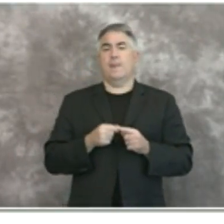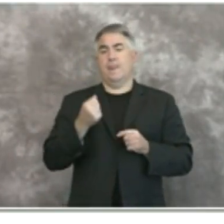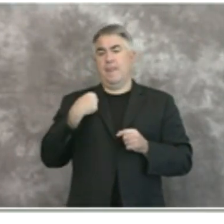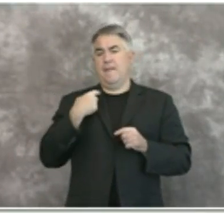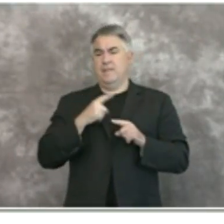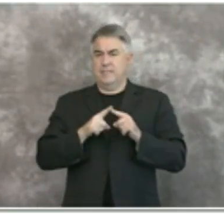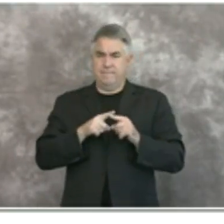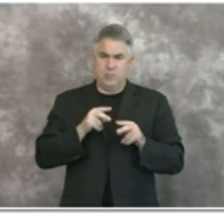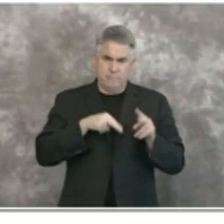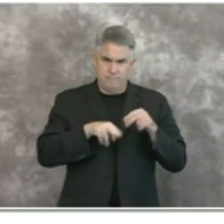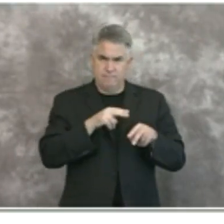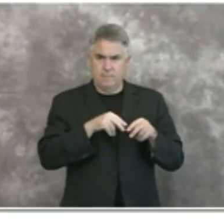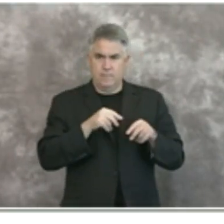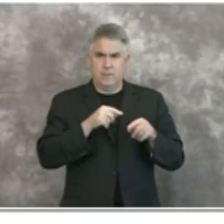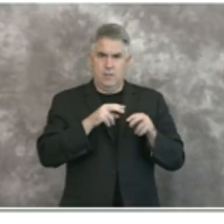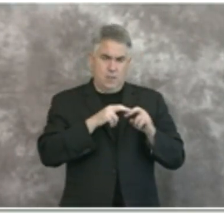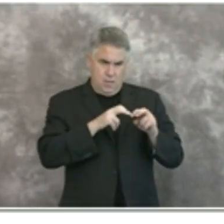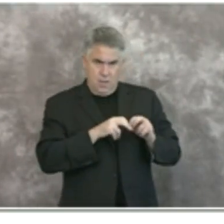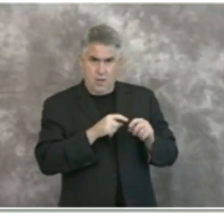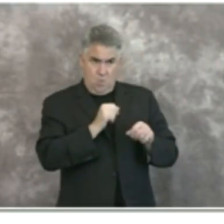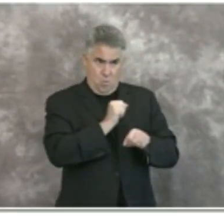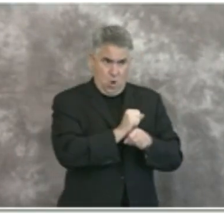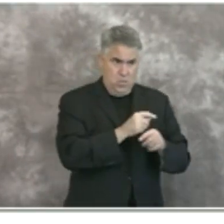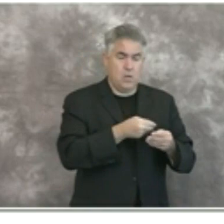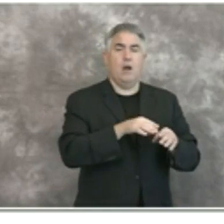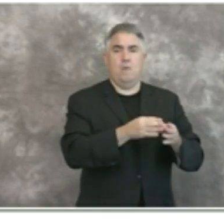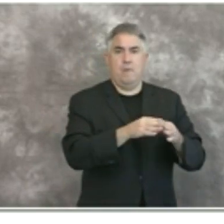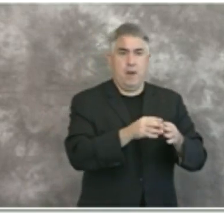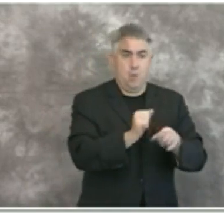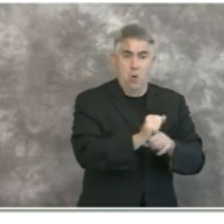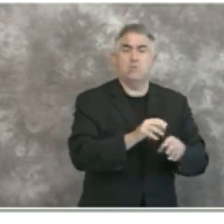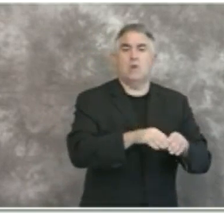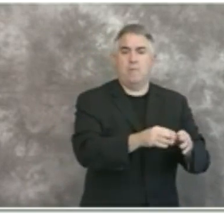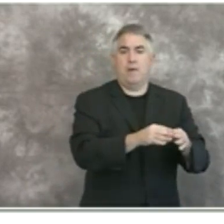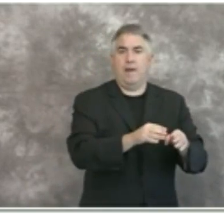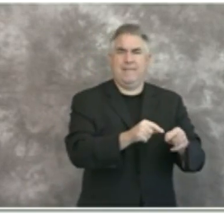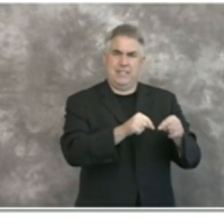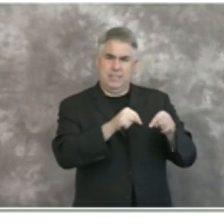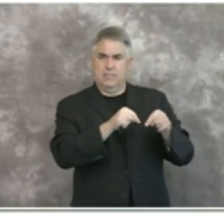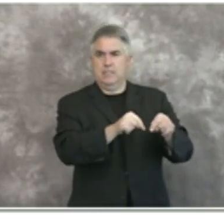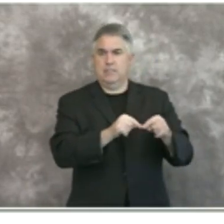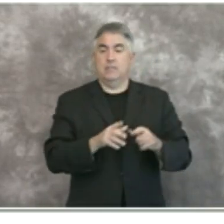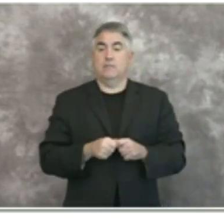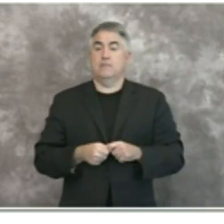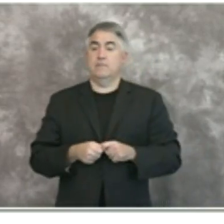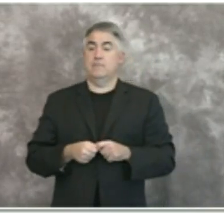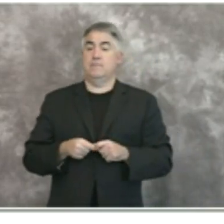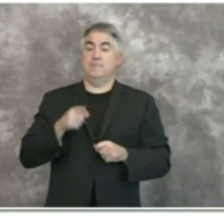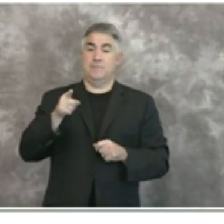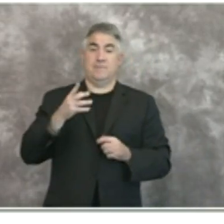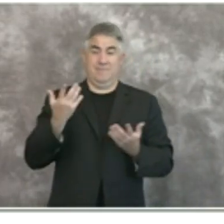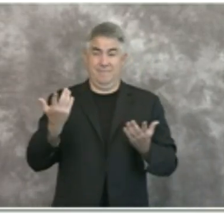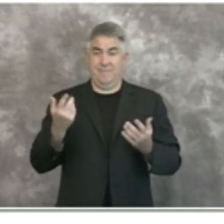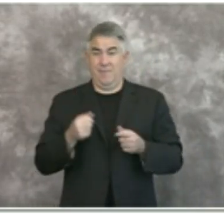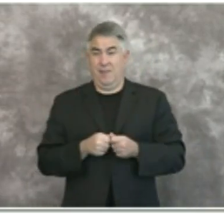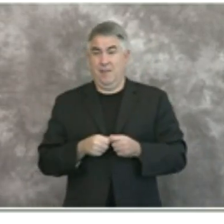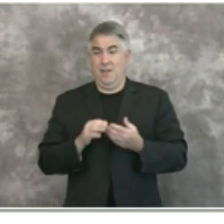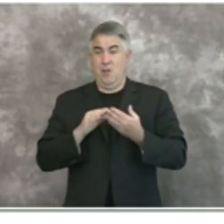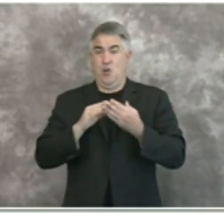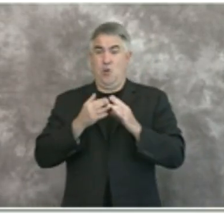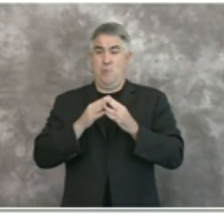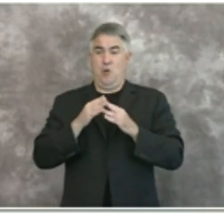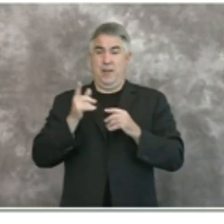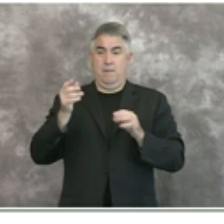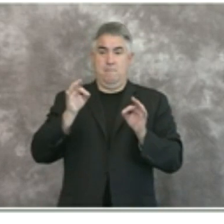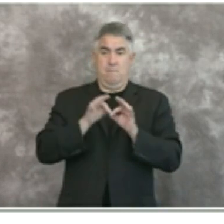our ability to continue to move forward uh we'll go to the next slide here the first is if any of these three